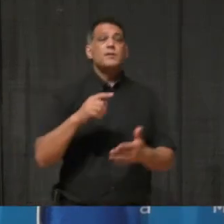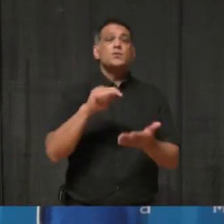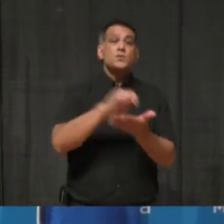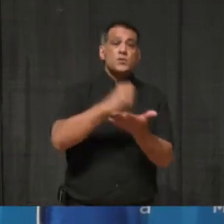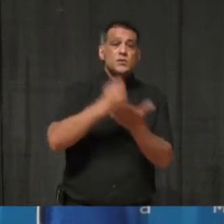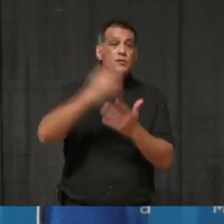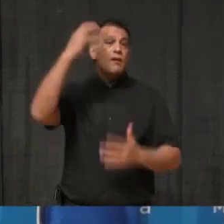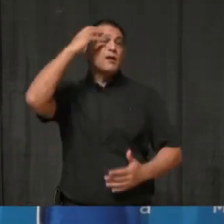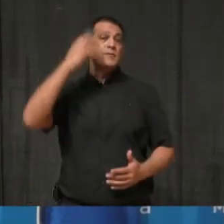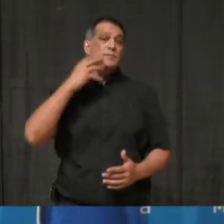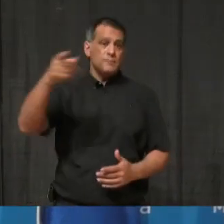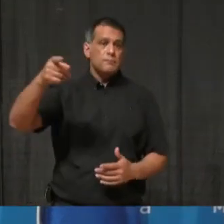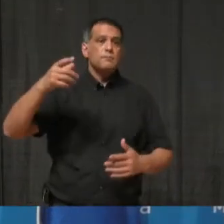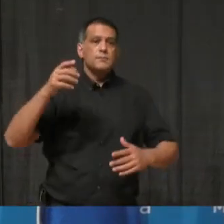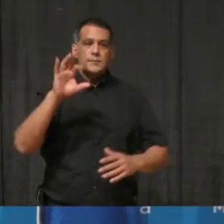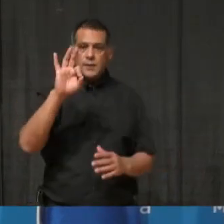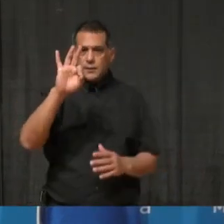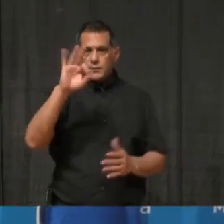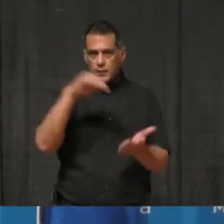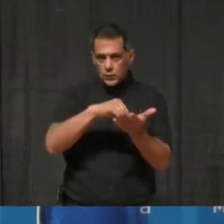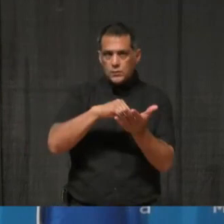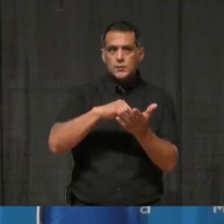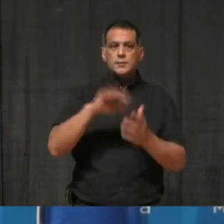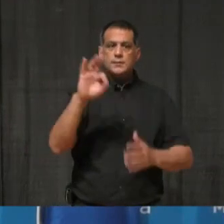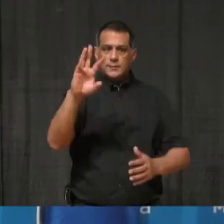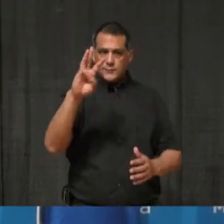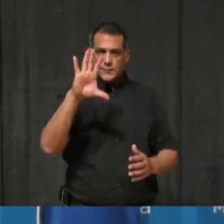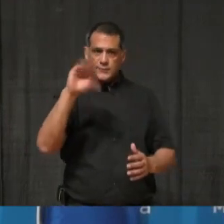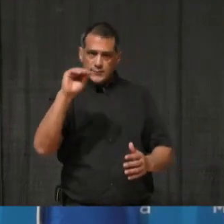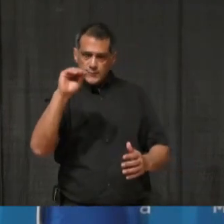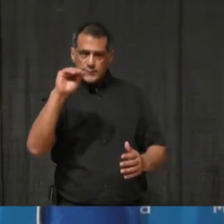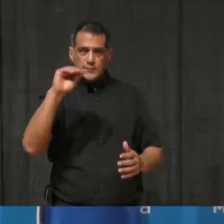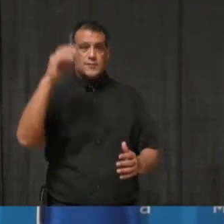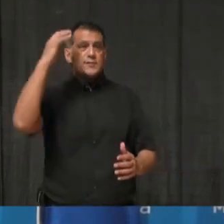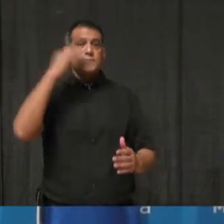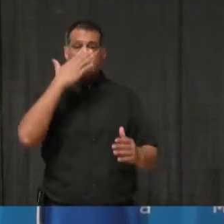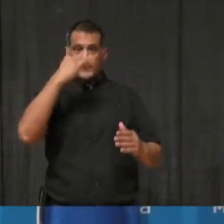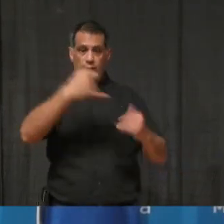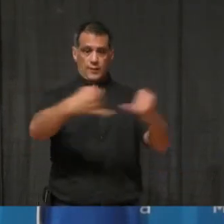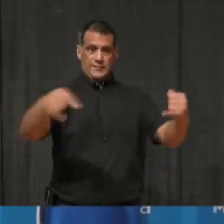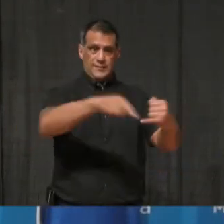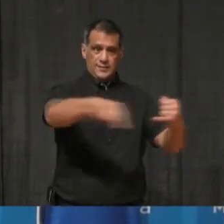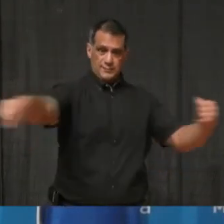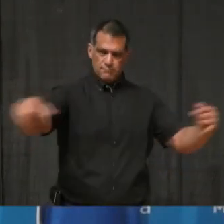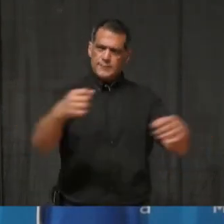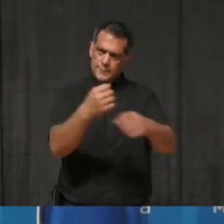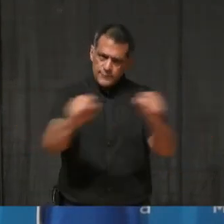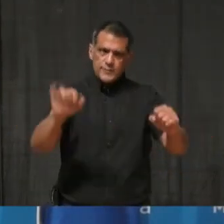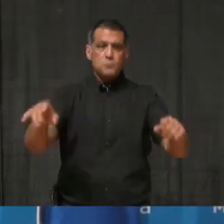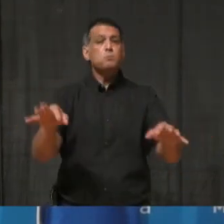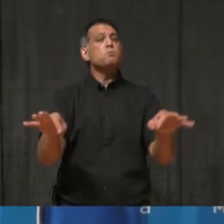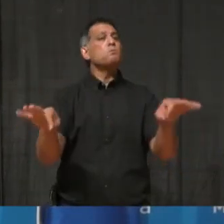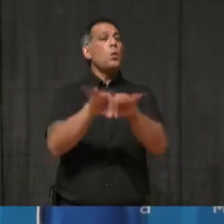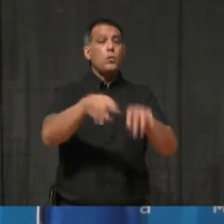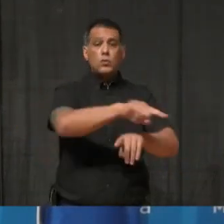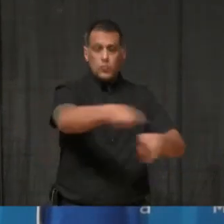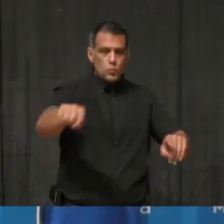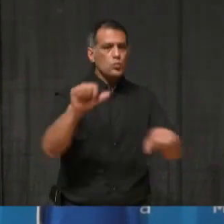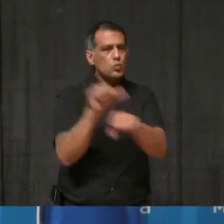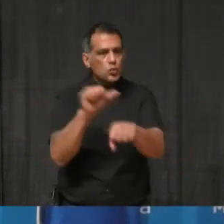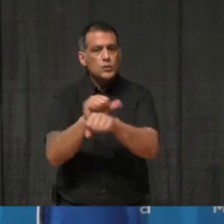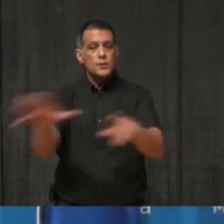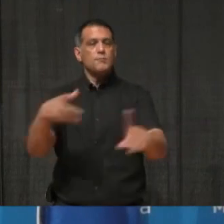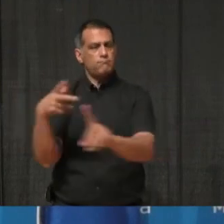frontline health care workers and essential workers. That's a huge victory in our battle against this